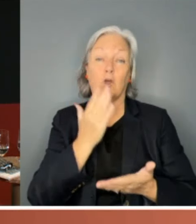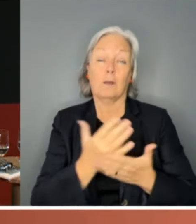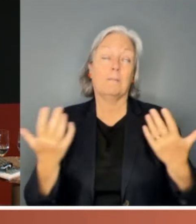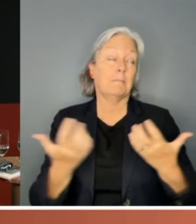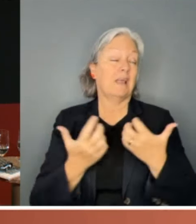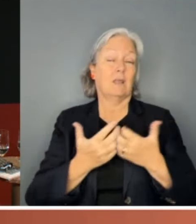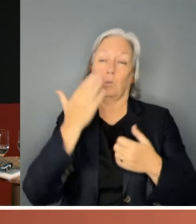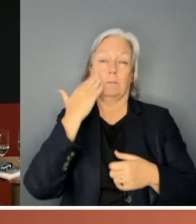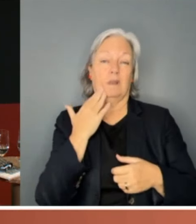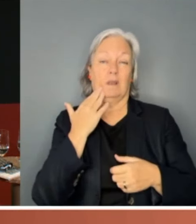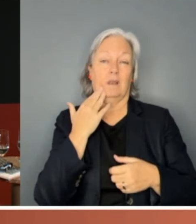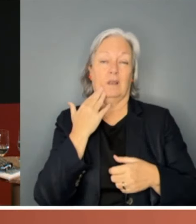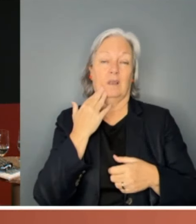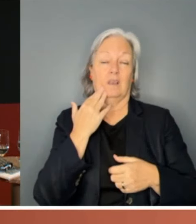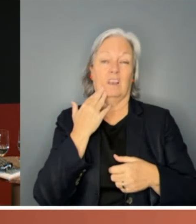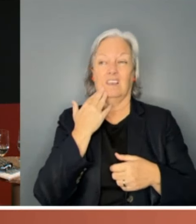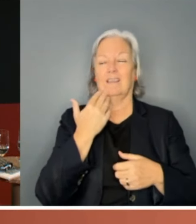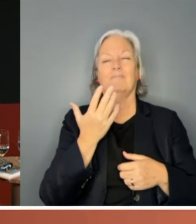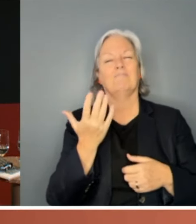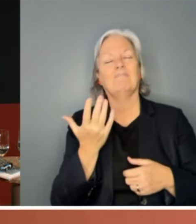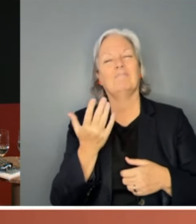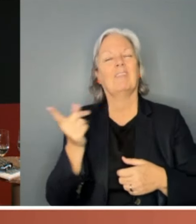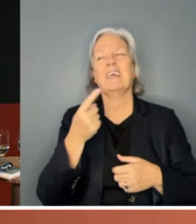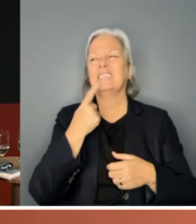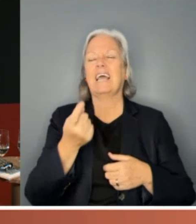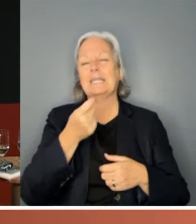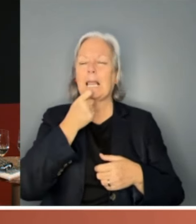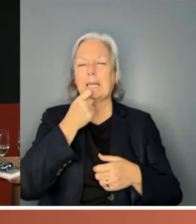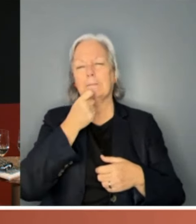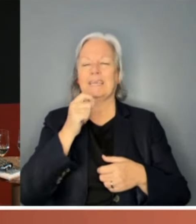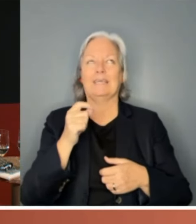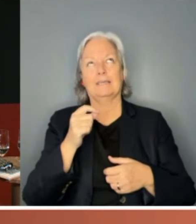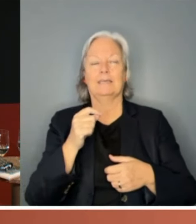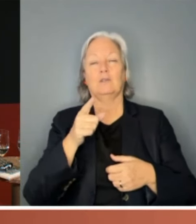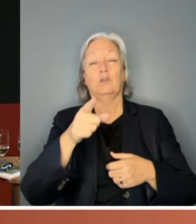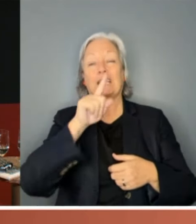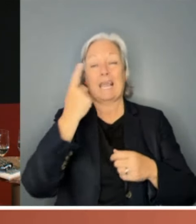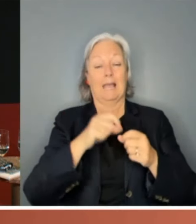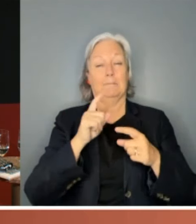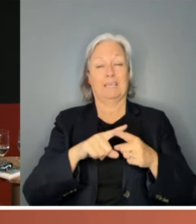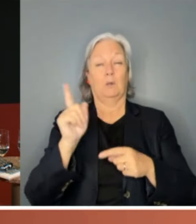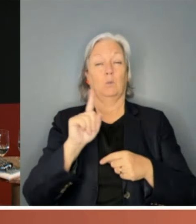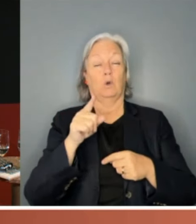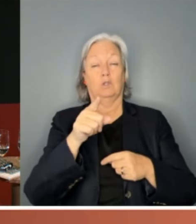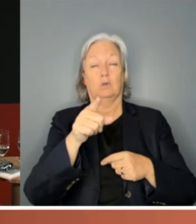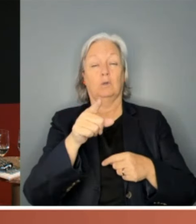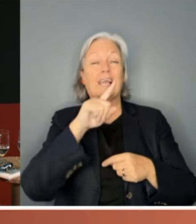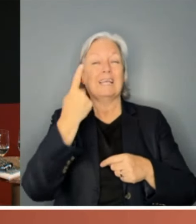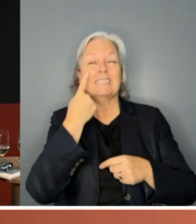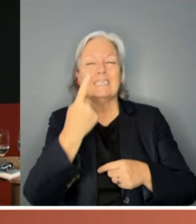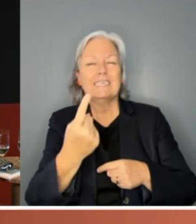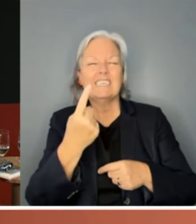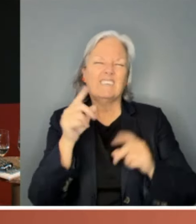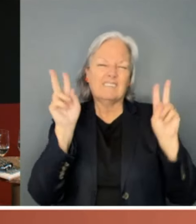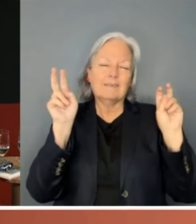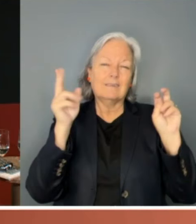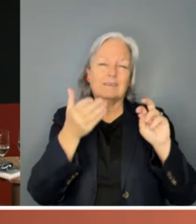you know, there is the saying, it's a bit corny, but seriously, you can't be what you can't see. And so it is up